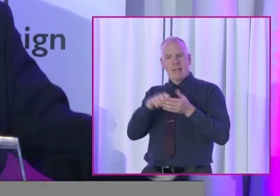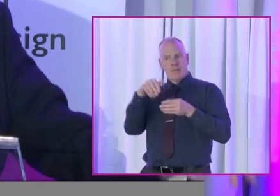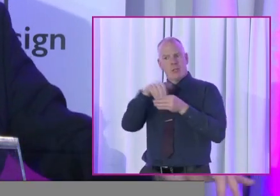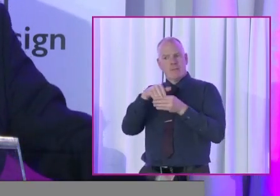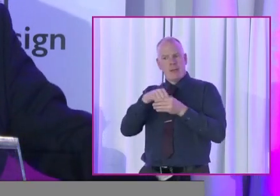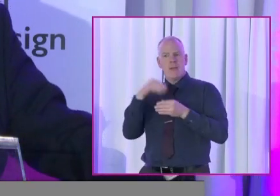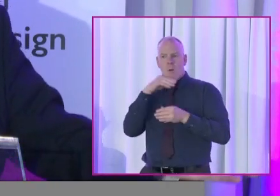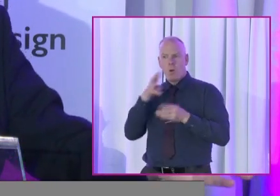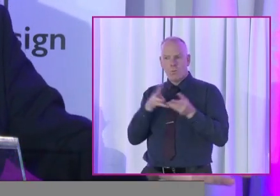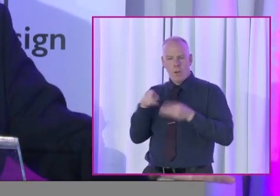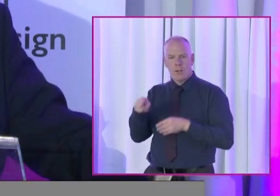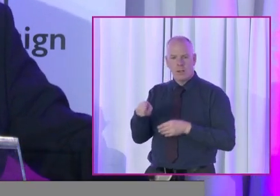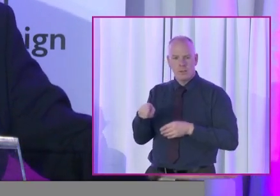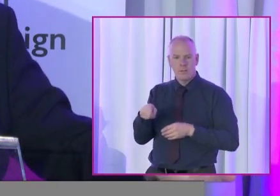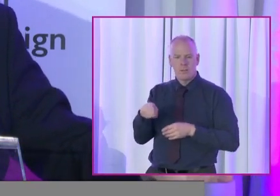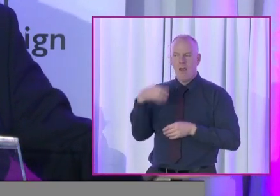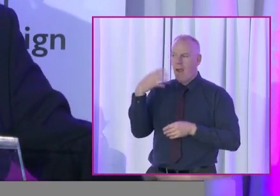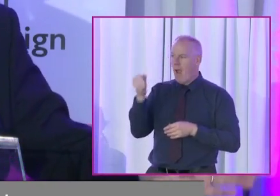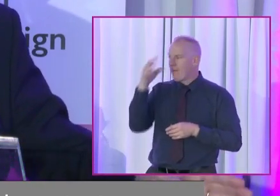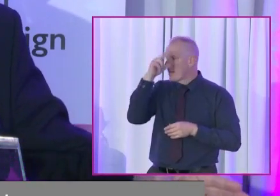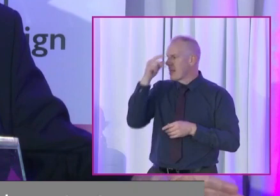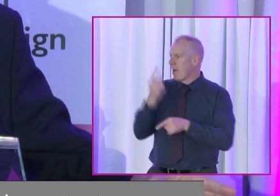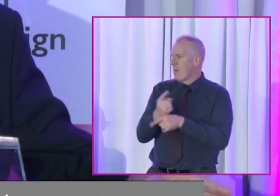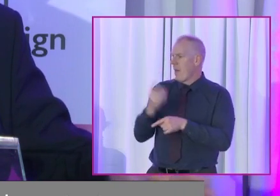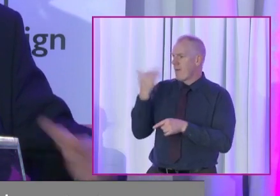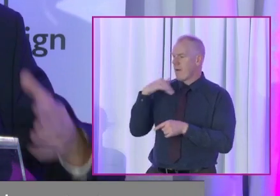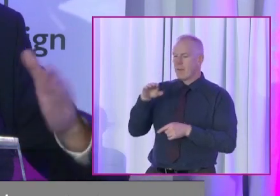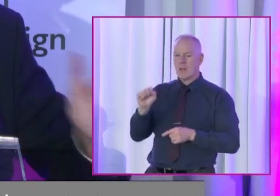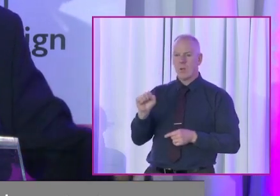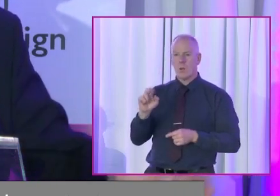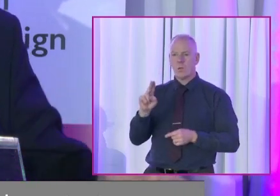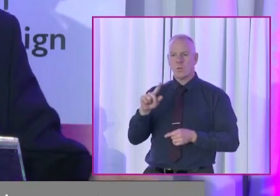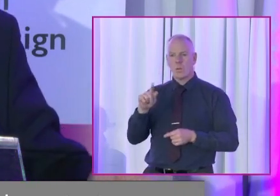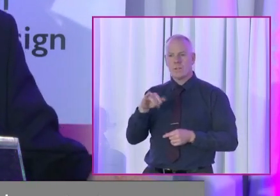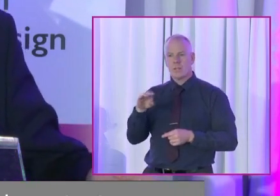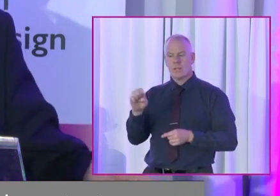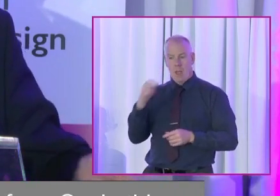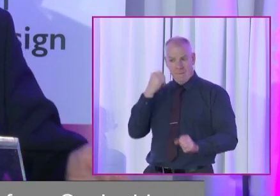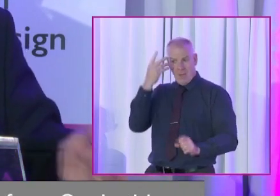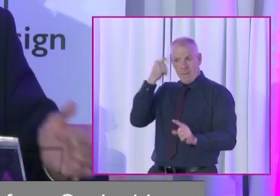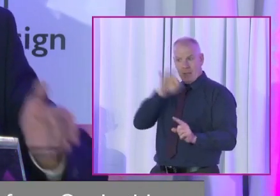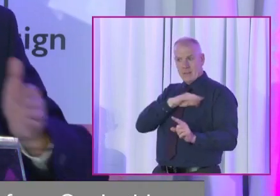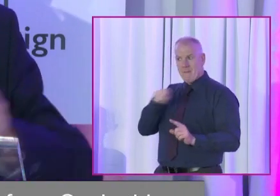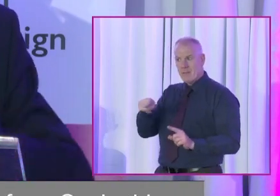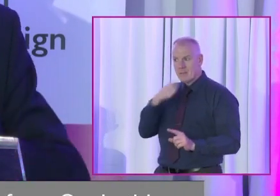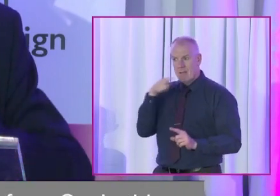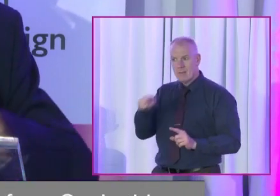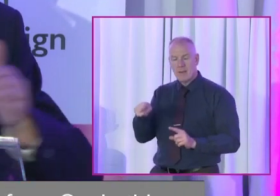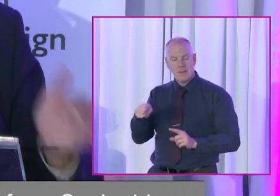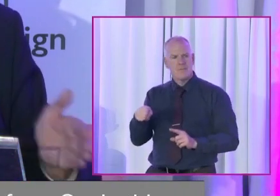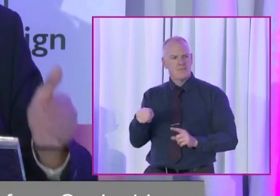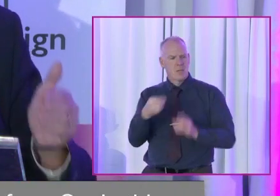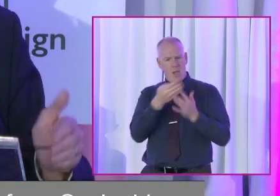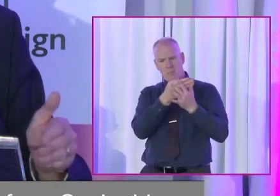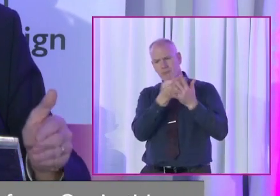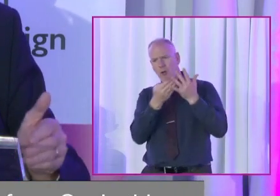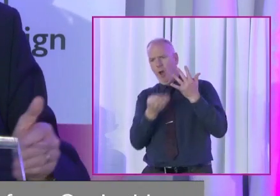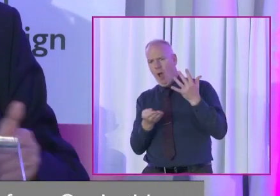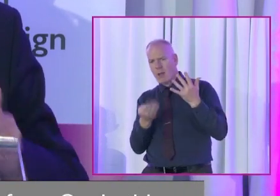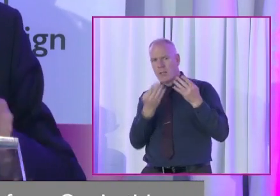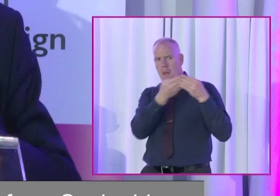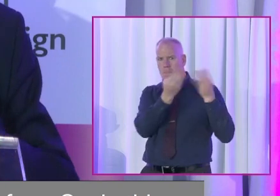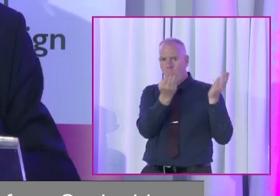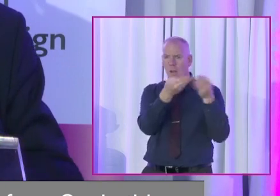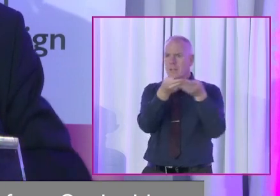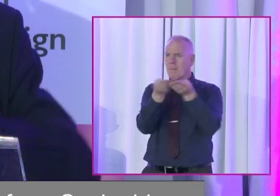And there again we had a sweet example from Susie this morning and I had totally forgotten about this. There are a whole range of boards,